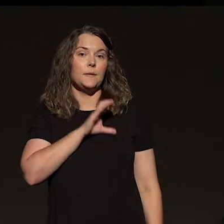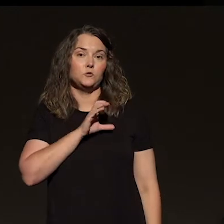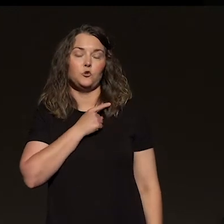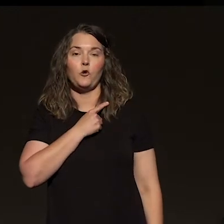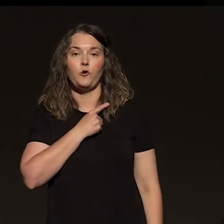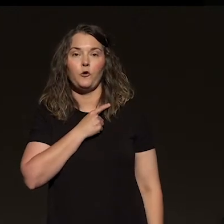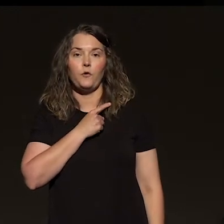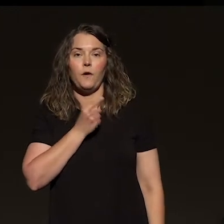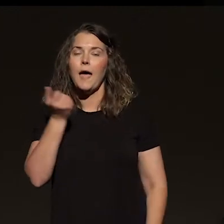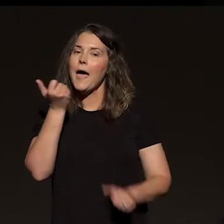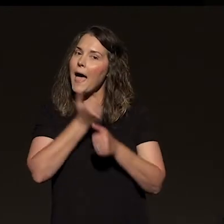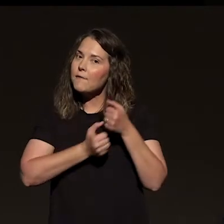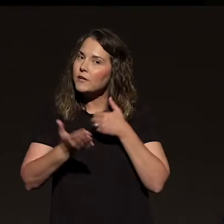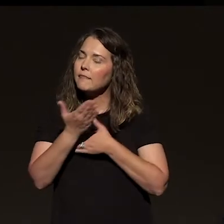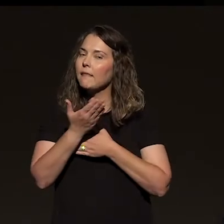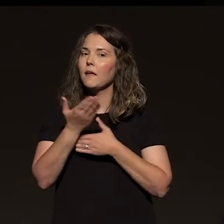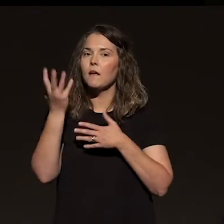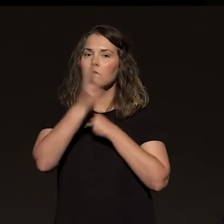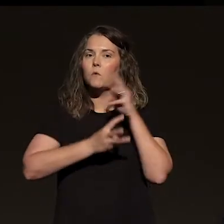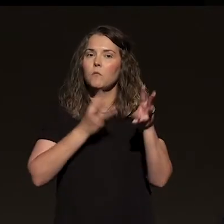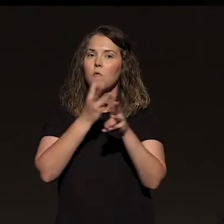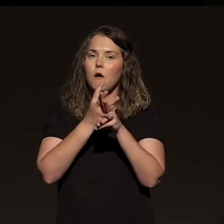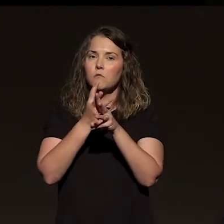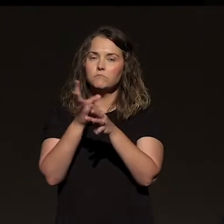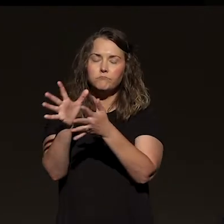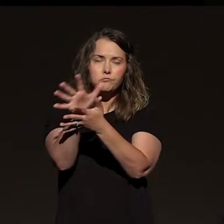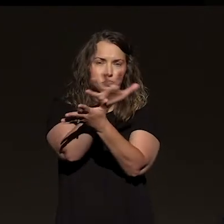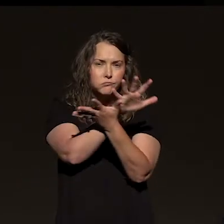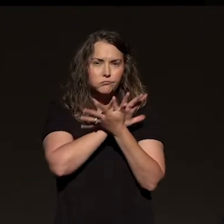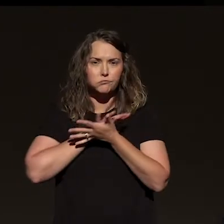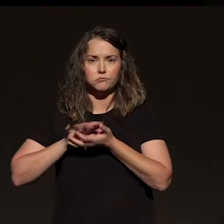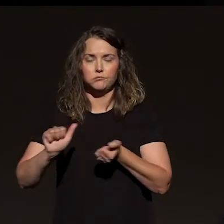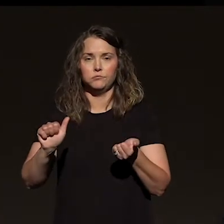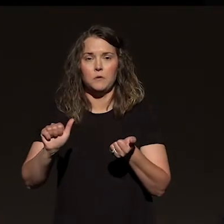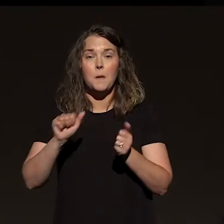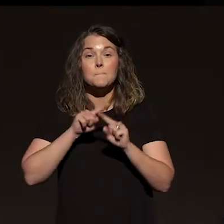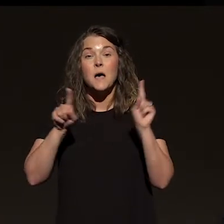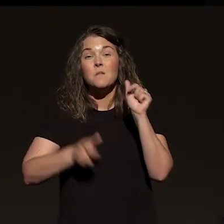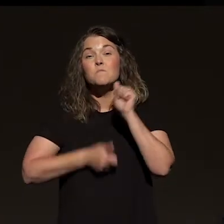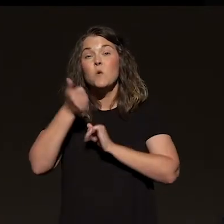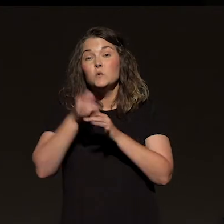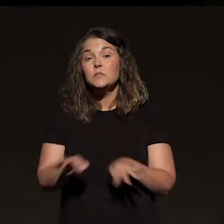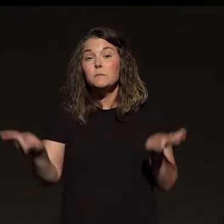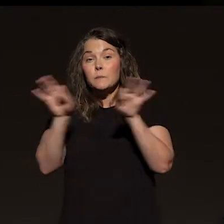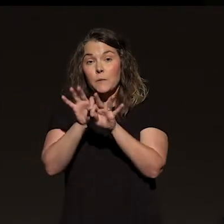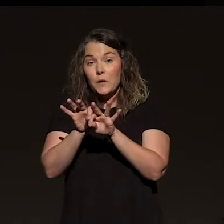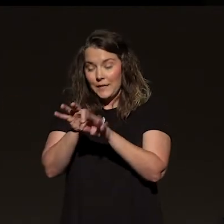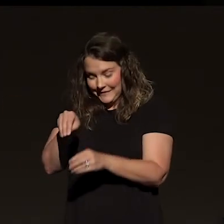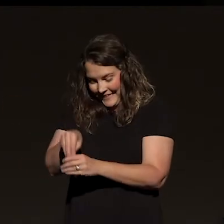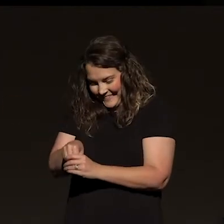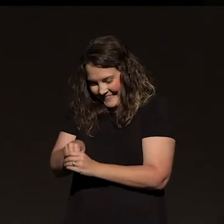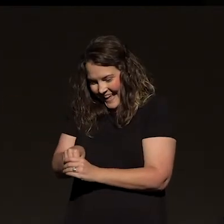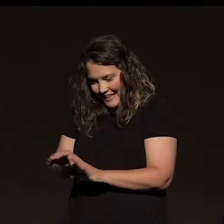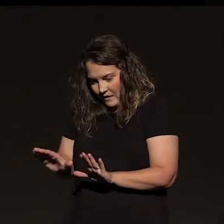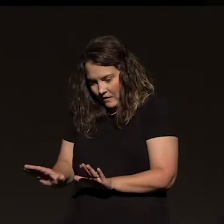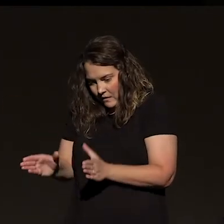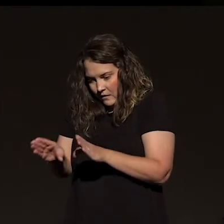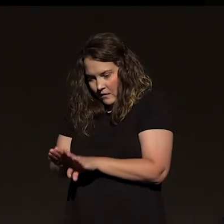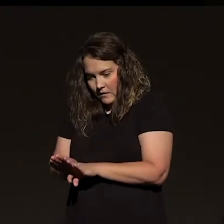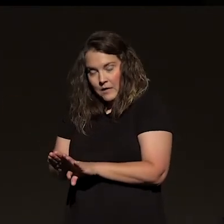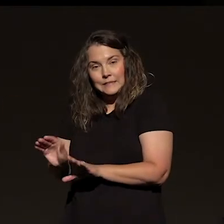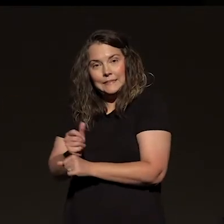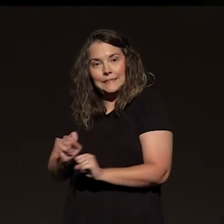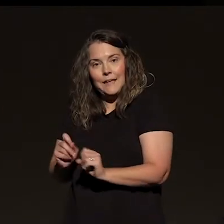Everything of the world was destroyed, but what mattered most survived because it was in a safe